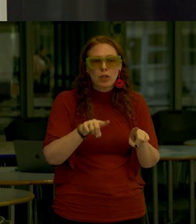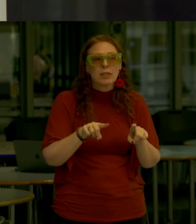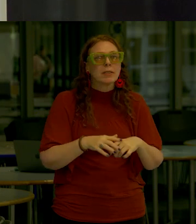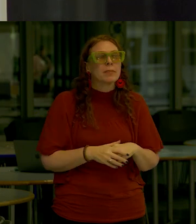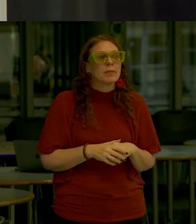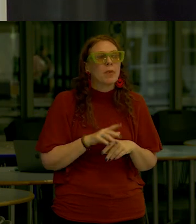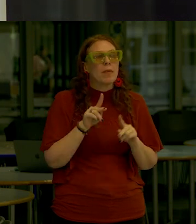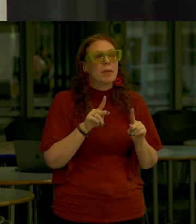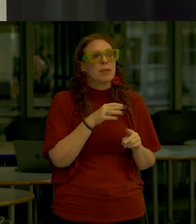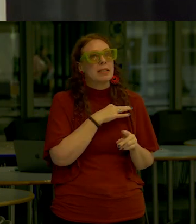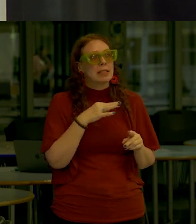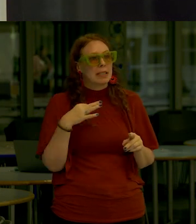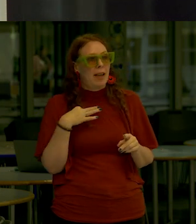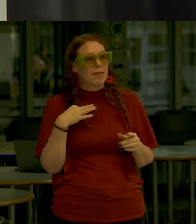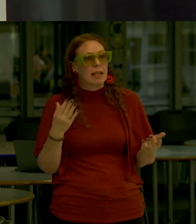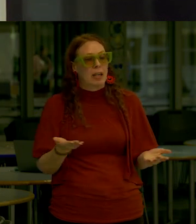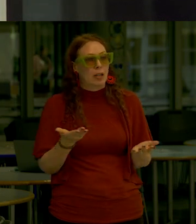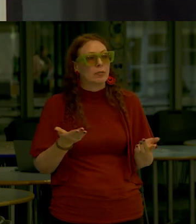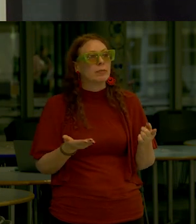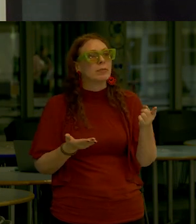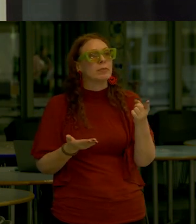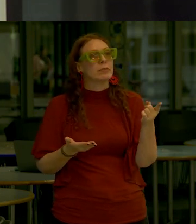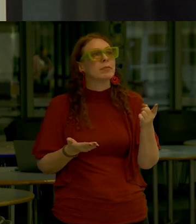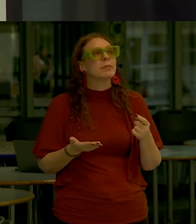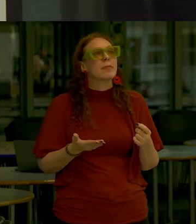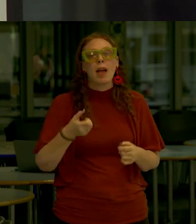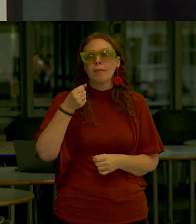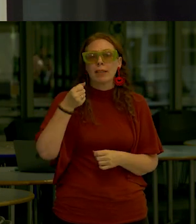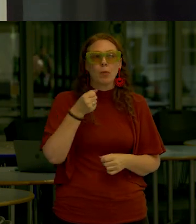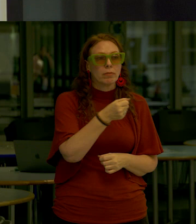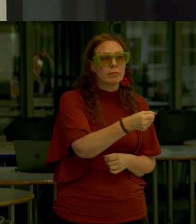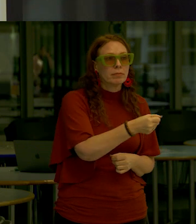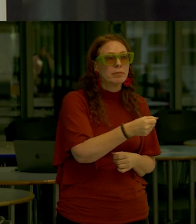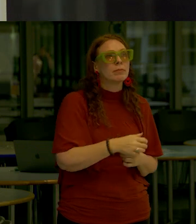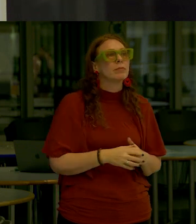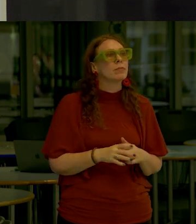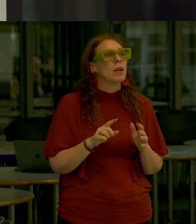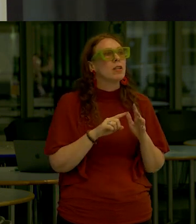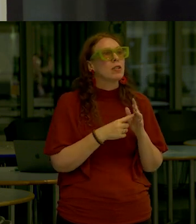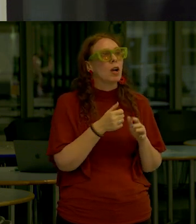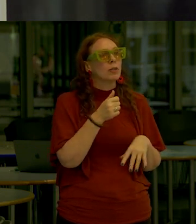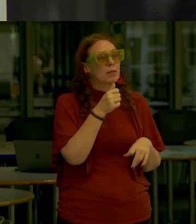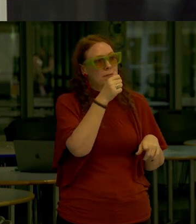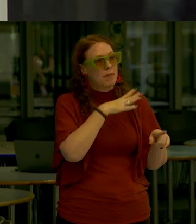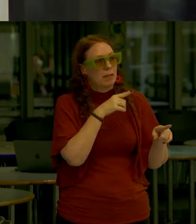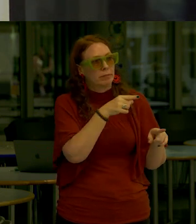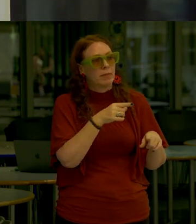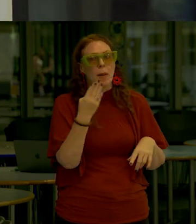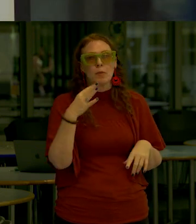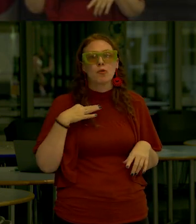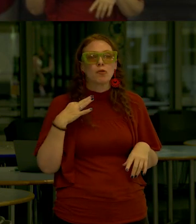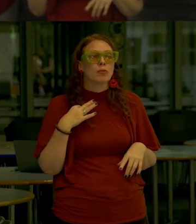staff who have microphones so Caroline let's start with you with this gentleman right here in the